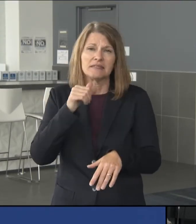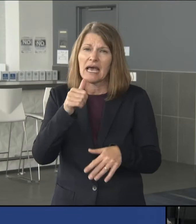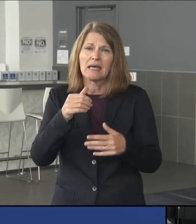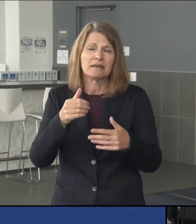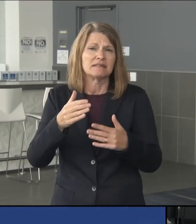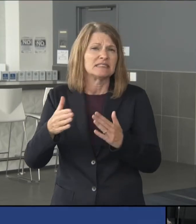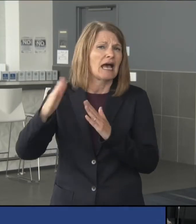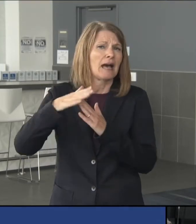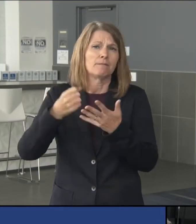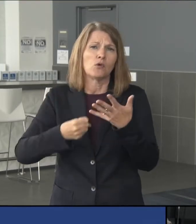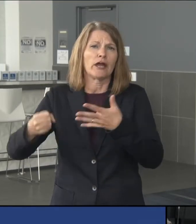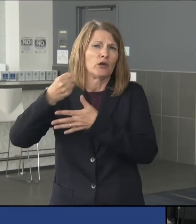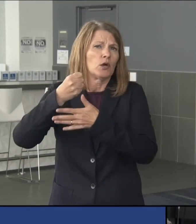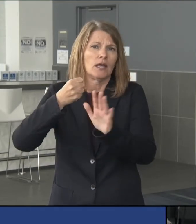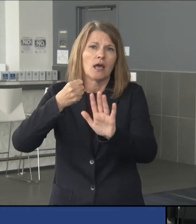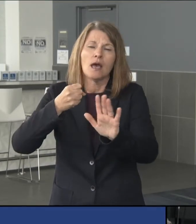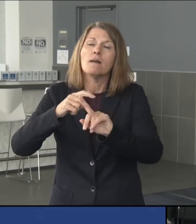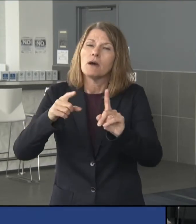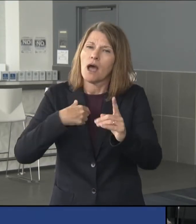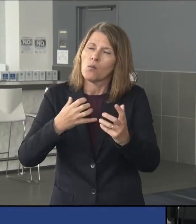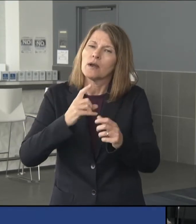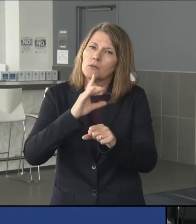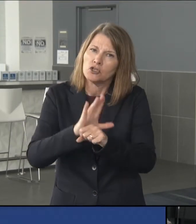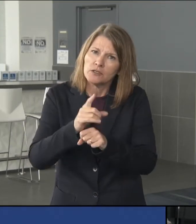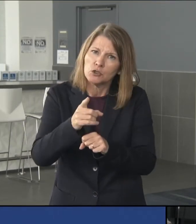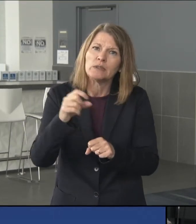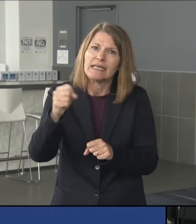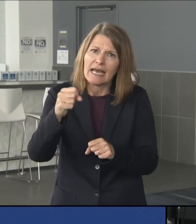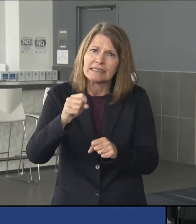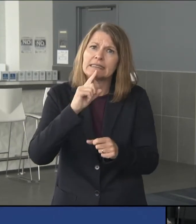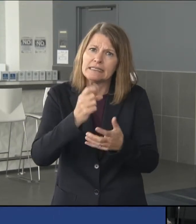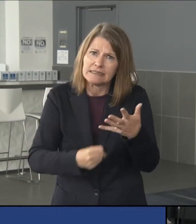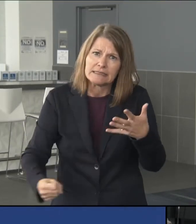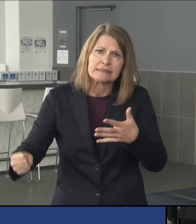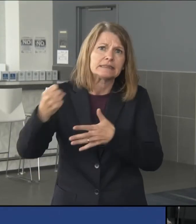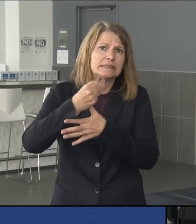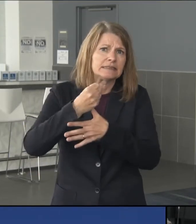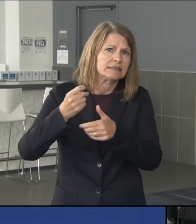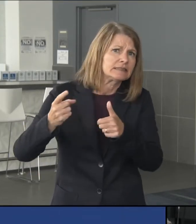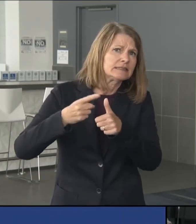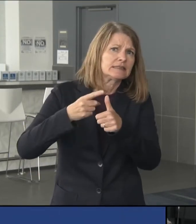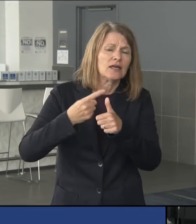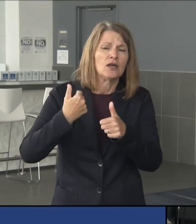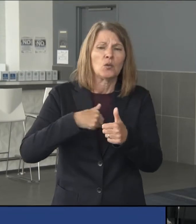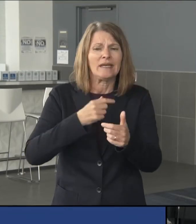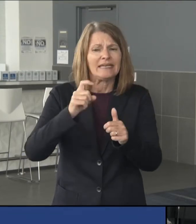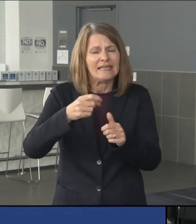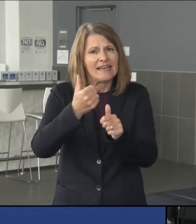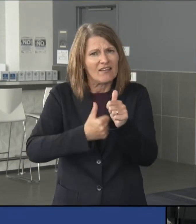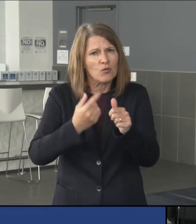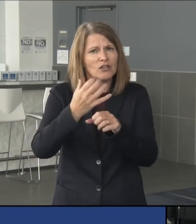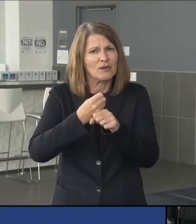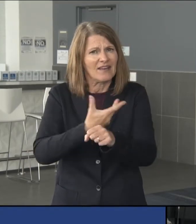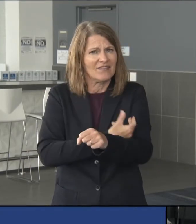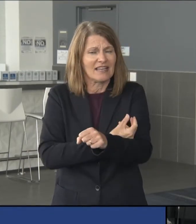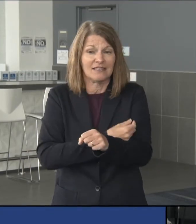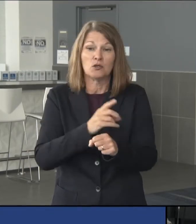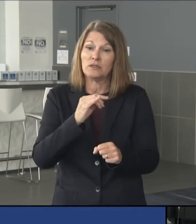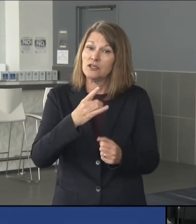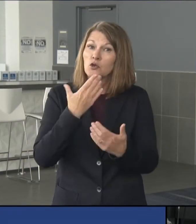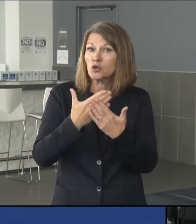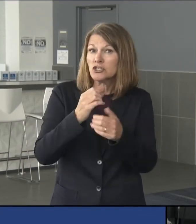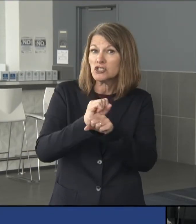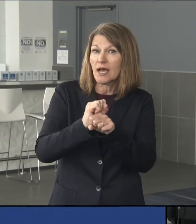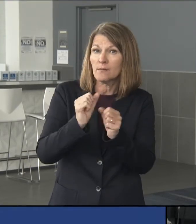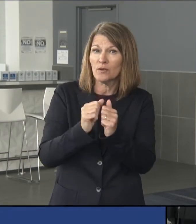quite there, but I want to reassure you that it is. We really need everybody to get vaccinated. We've done a good job with the first round,